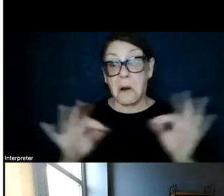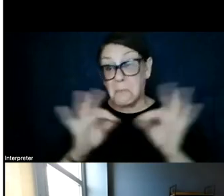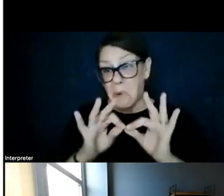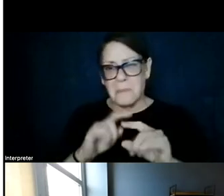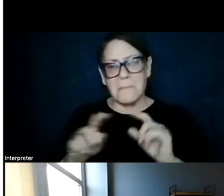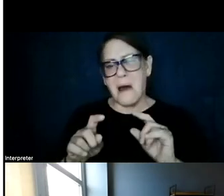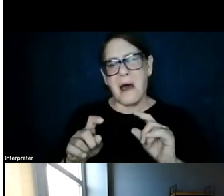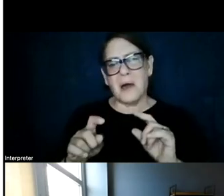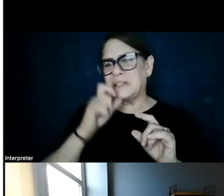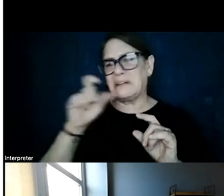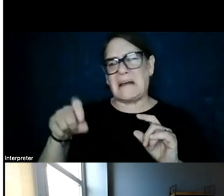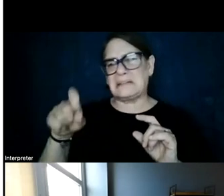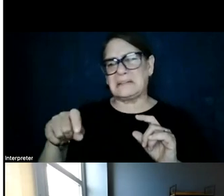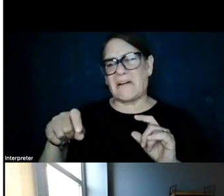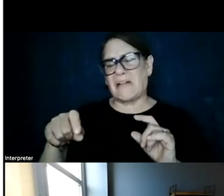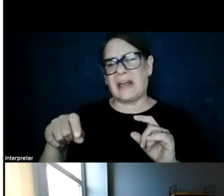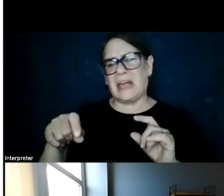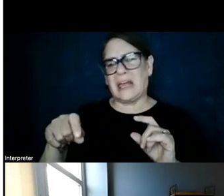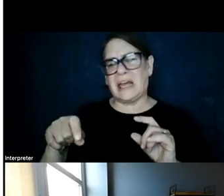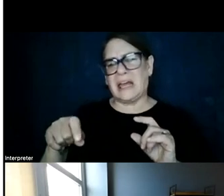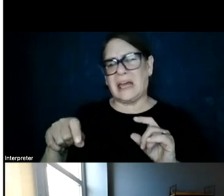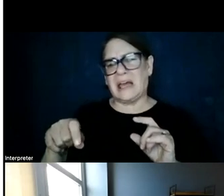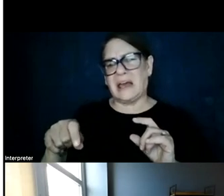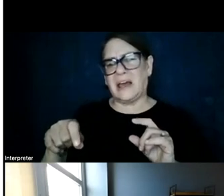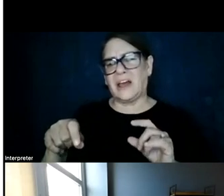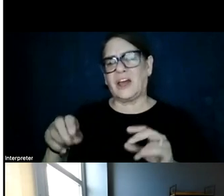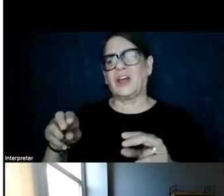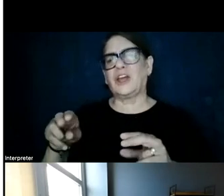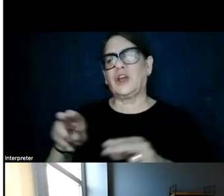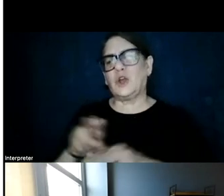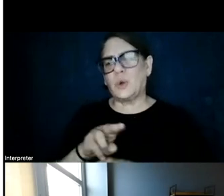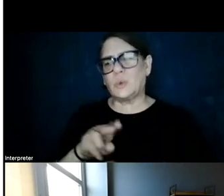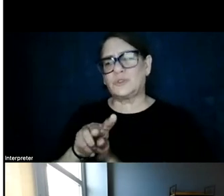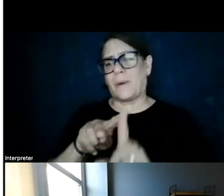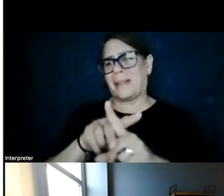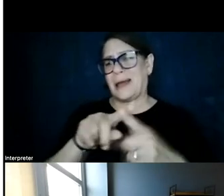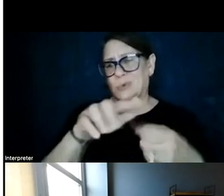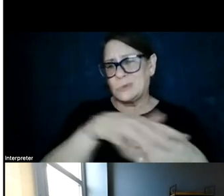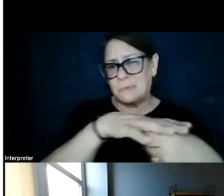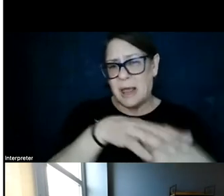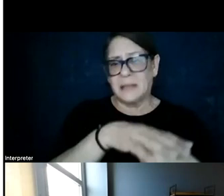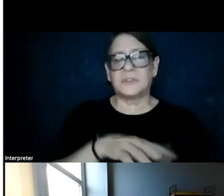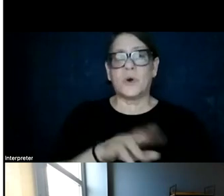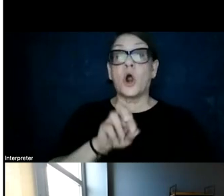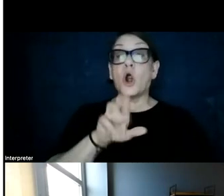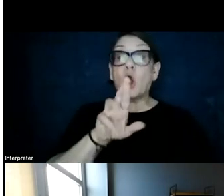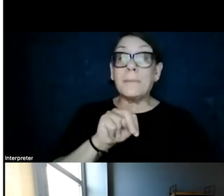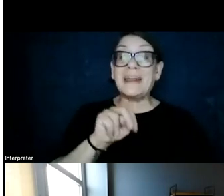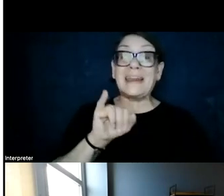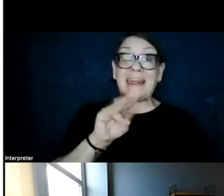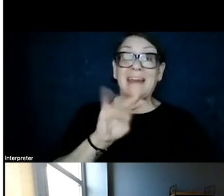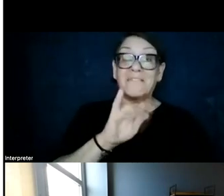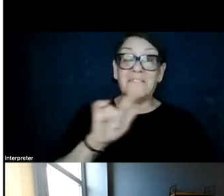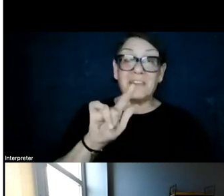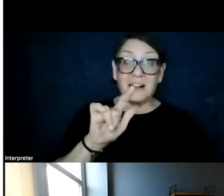we didn't necessarily treat as spatially explicitly. So urban infill solar, Emily at